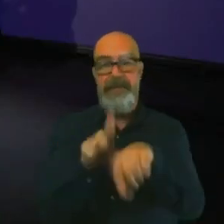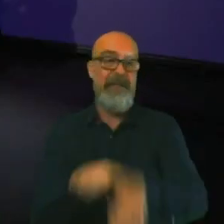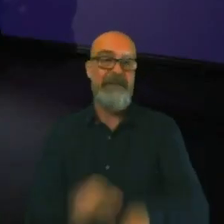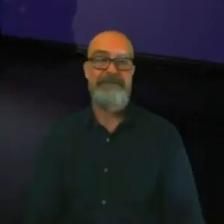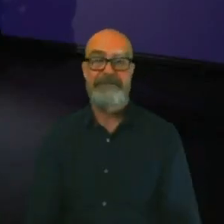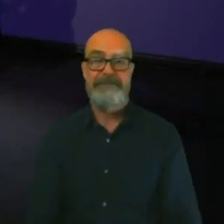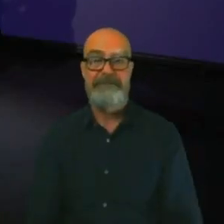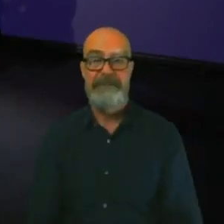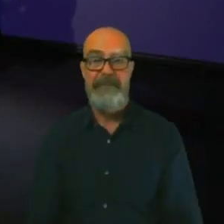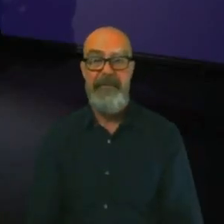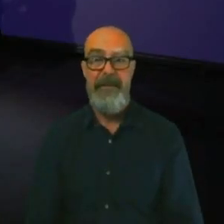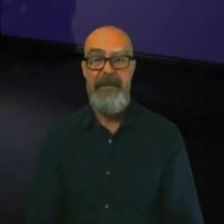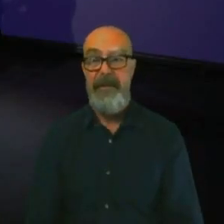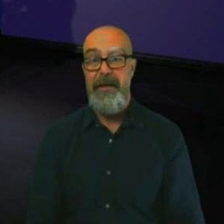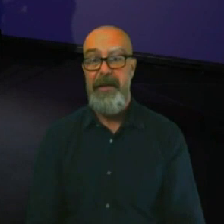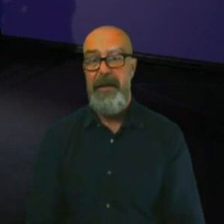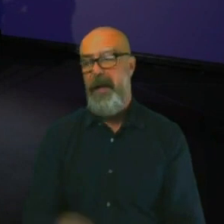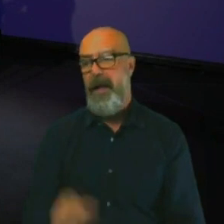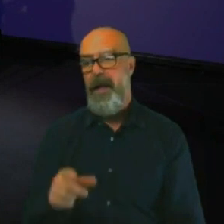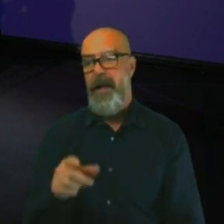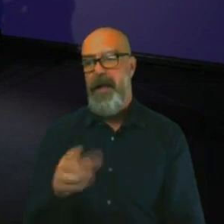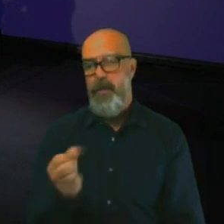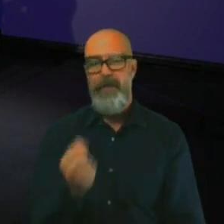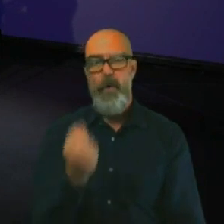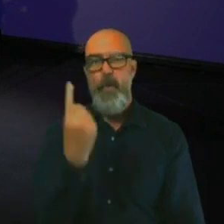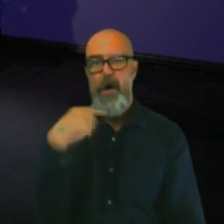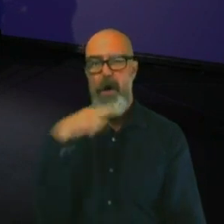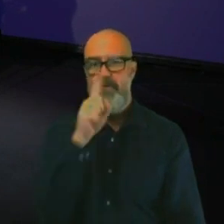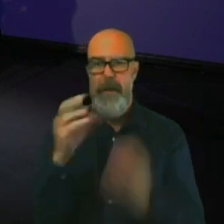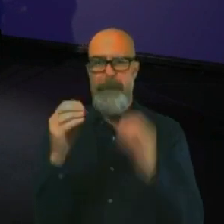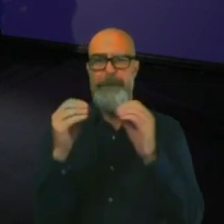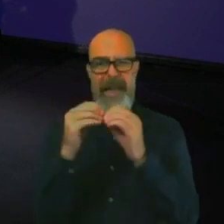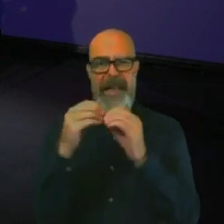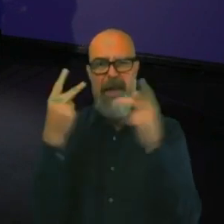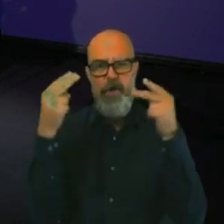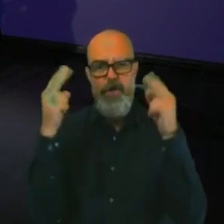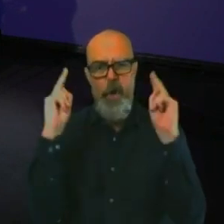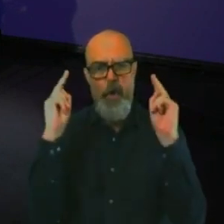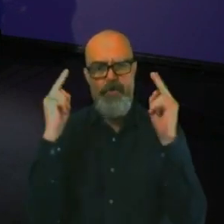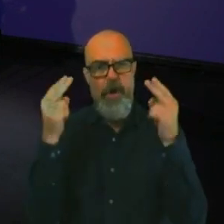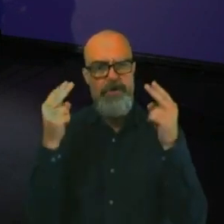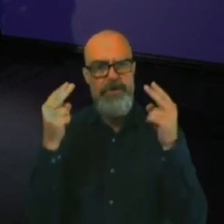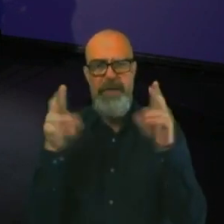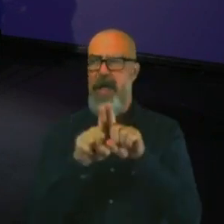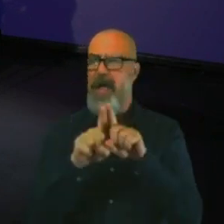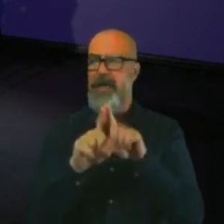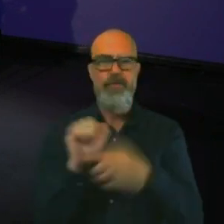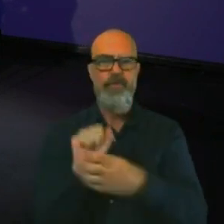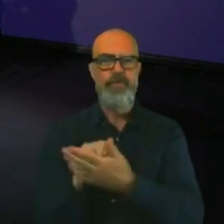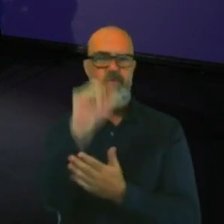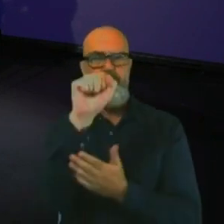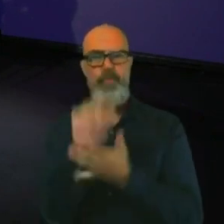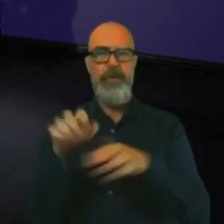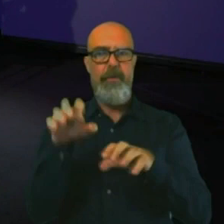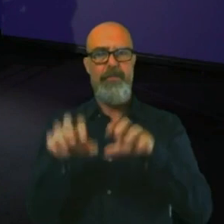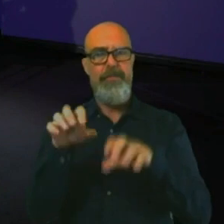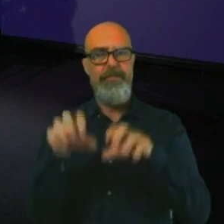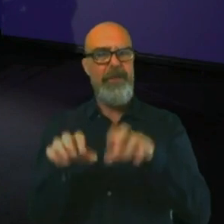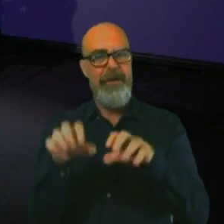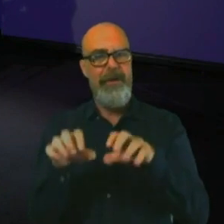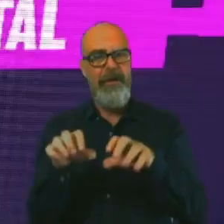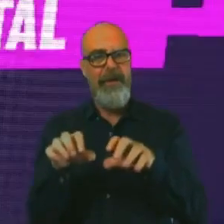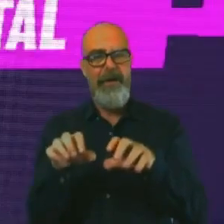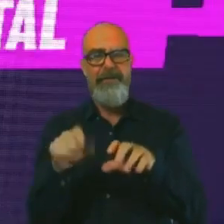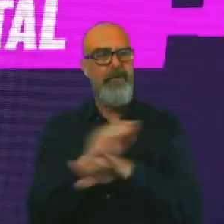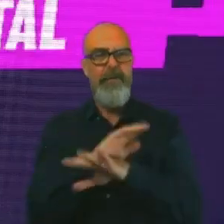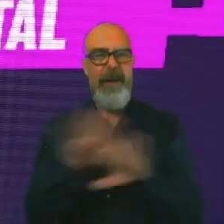you've got 100 billion neurons in your brain. Your brain is like a supercomputer. So, you know, never limit yourself on what you